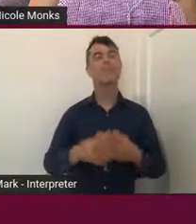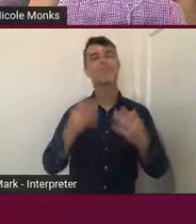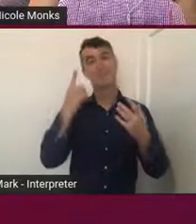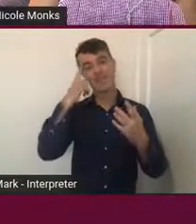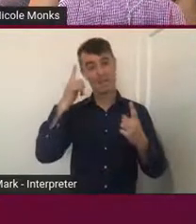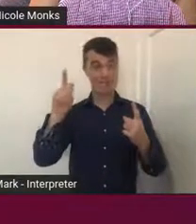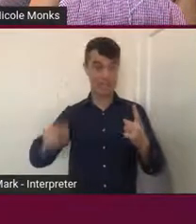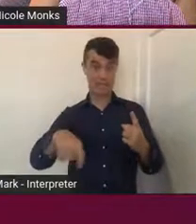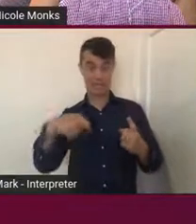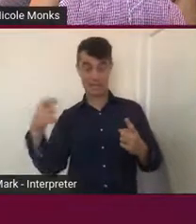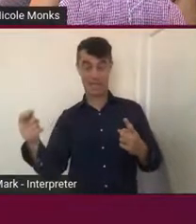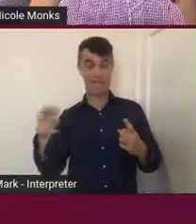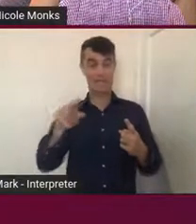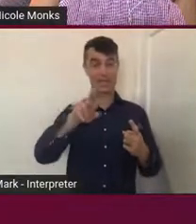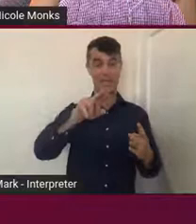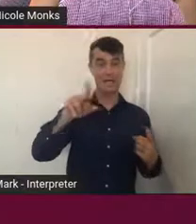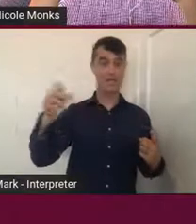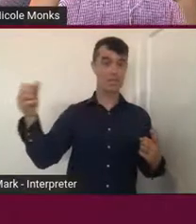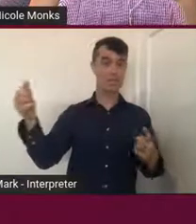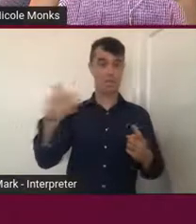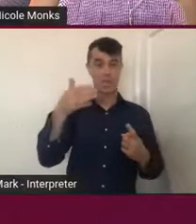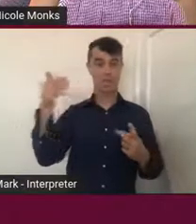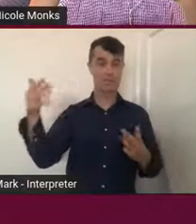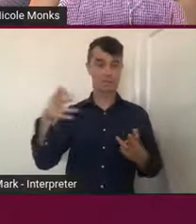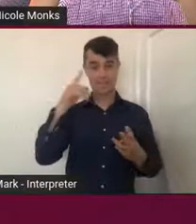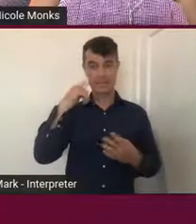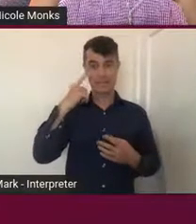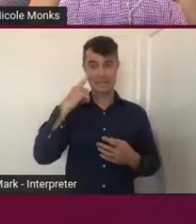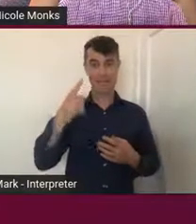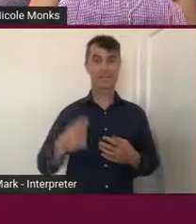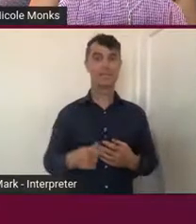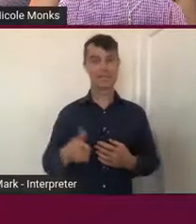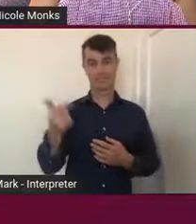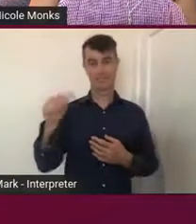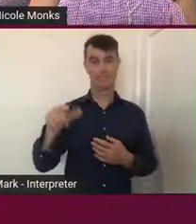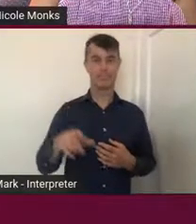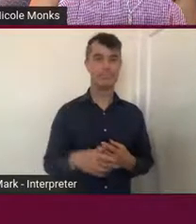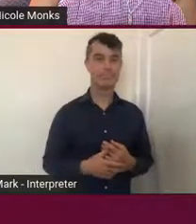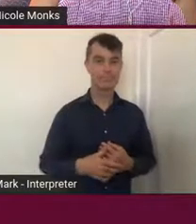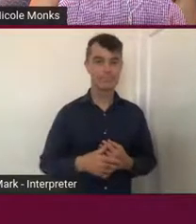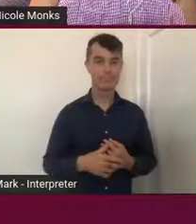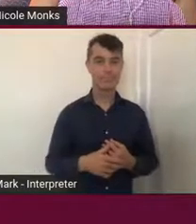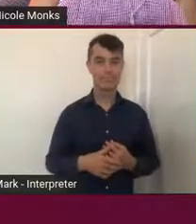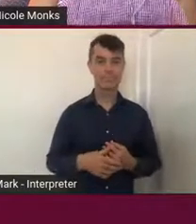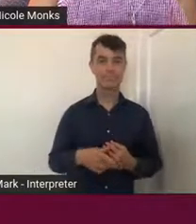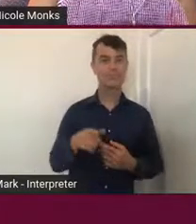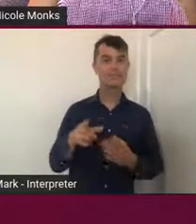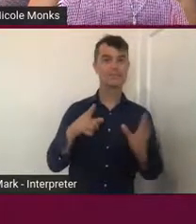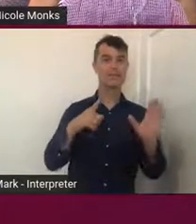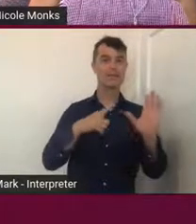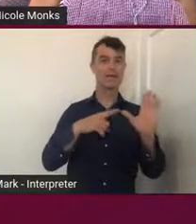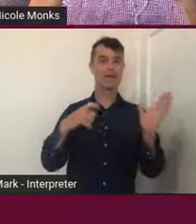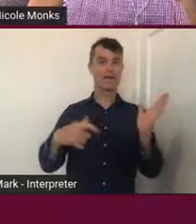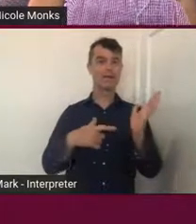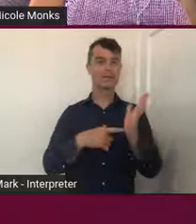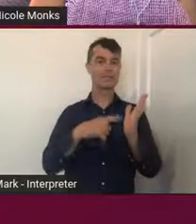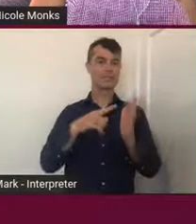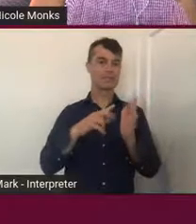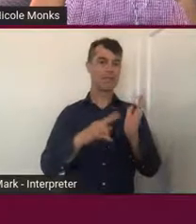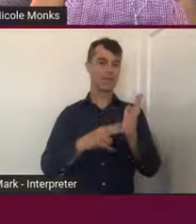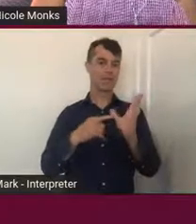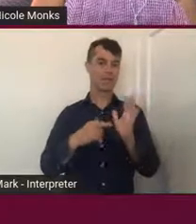over the next couple of slides, we can see. Yeah, there's the activation. So, yeah, we had